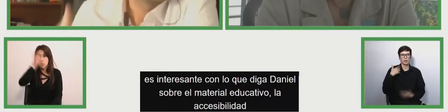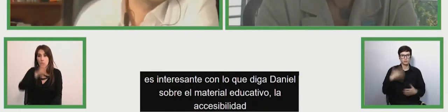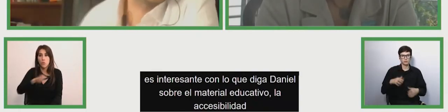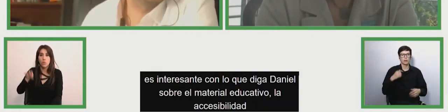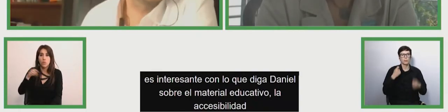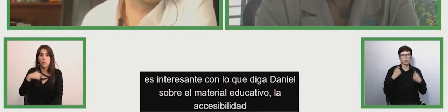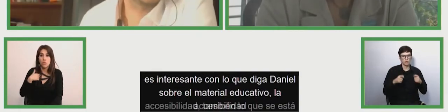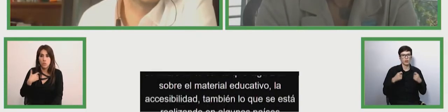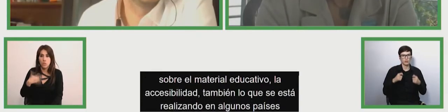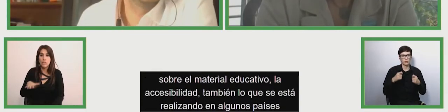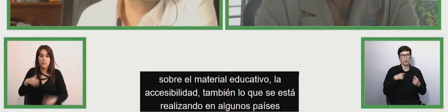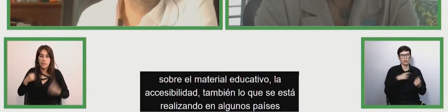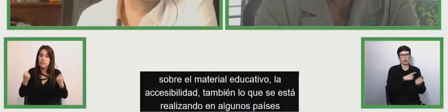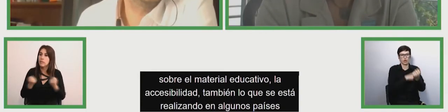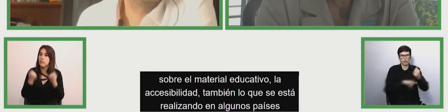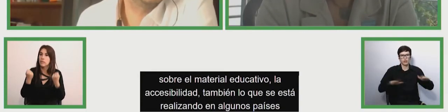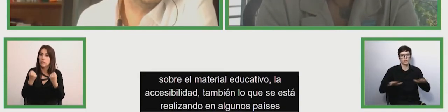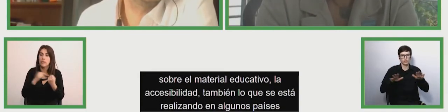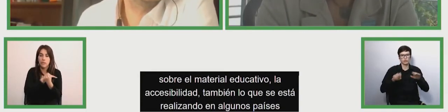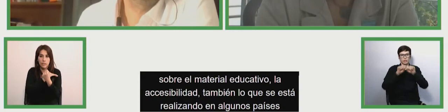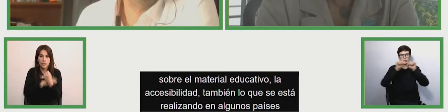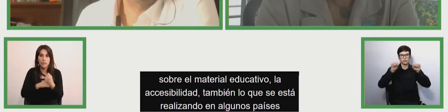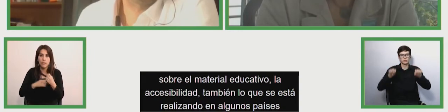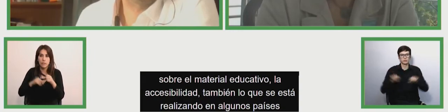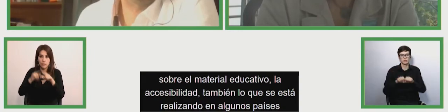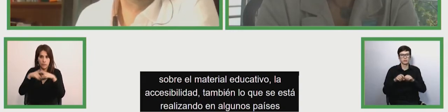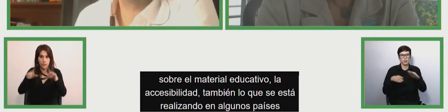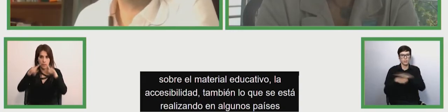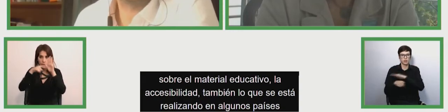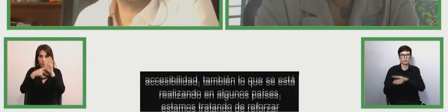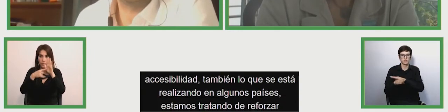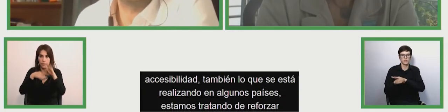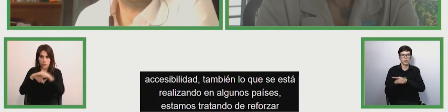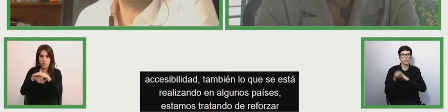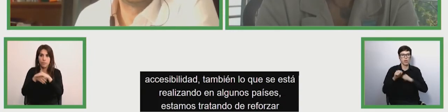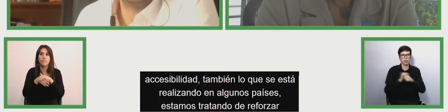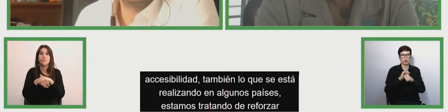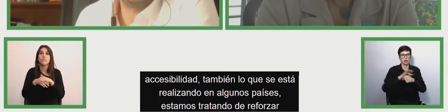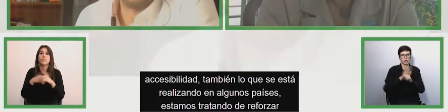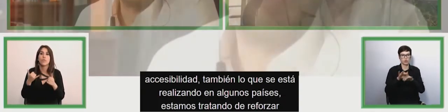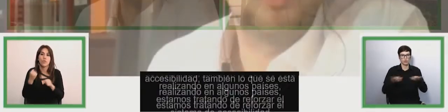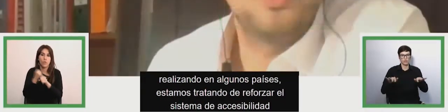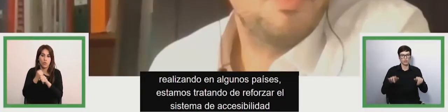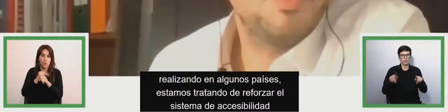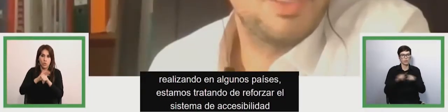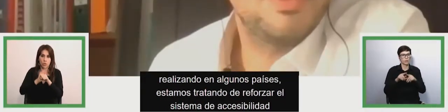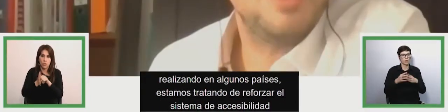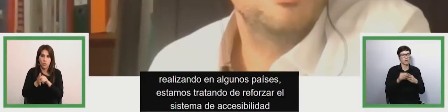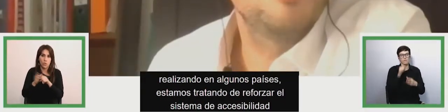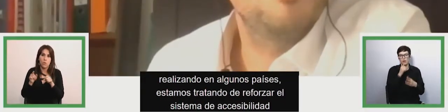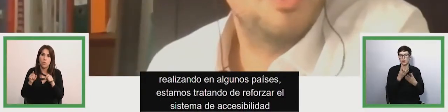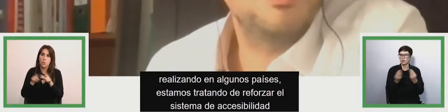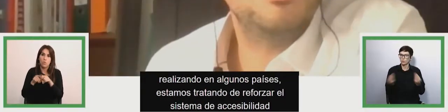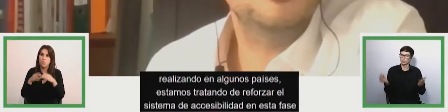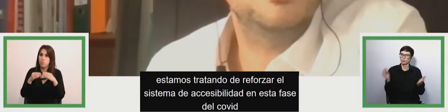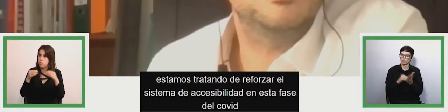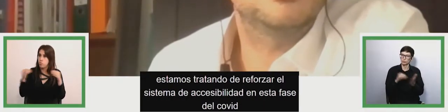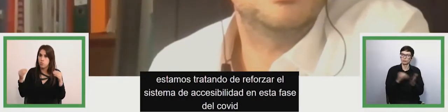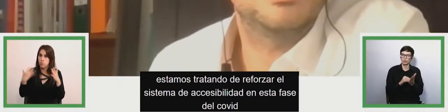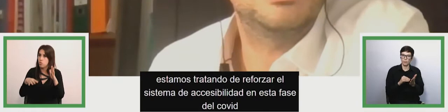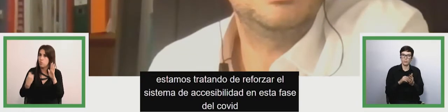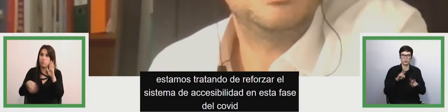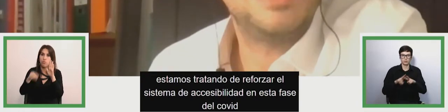reinforce that on the system the accessibility system in this coverage phase there's lots to be done yet but yes